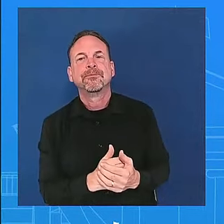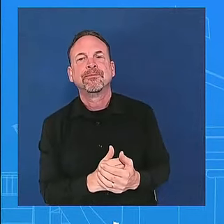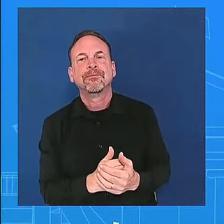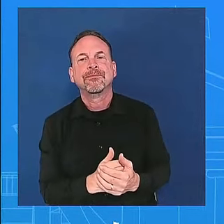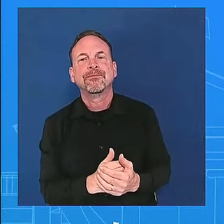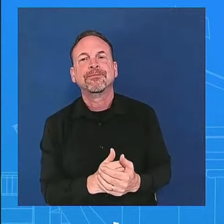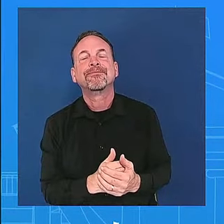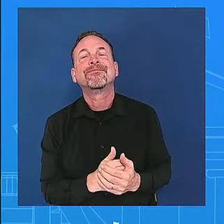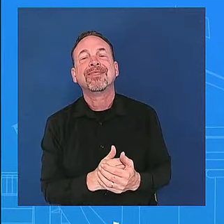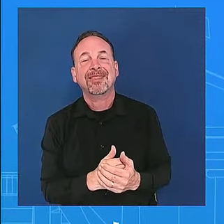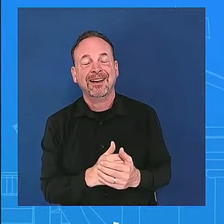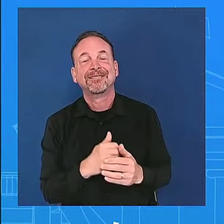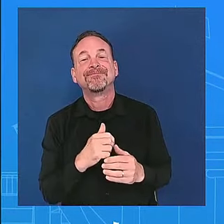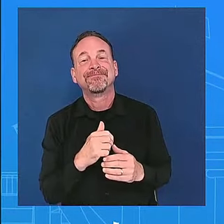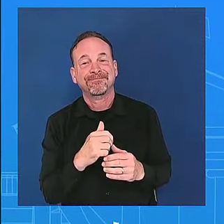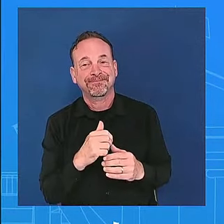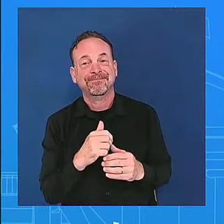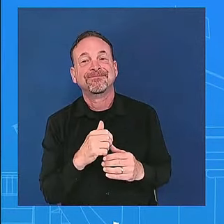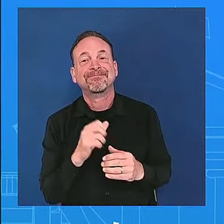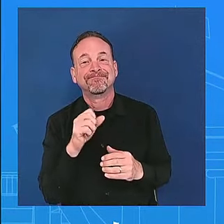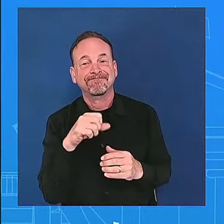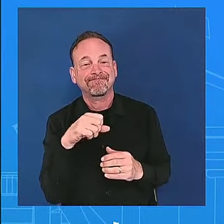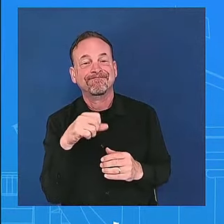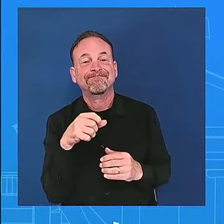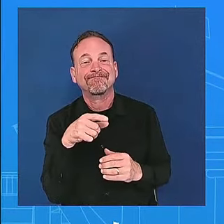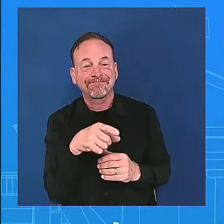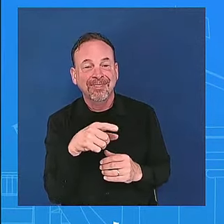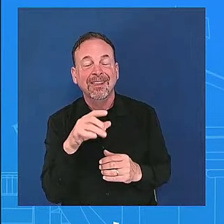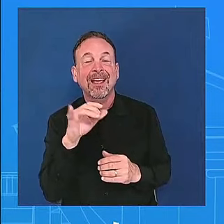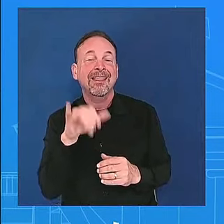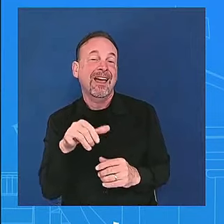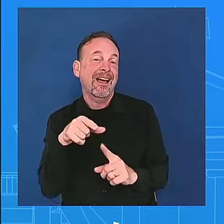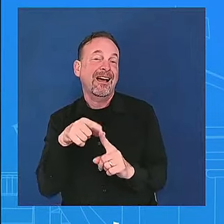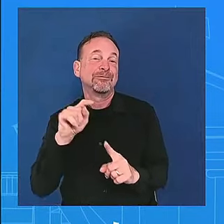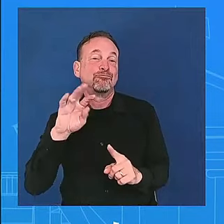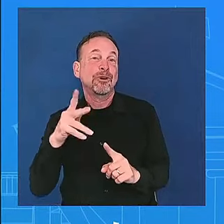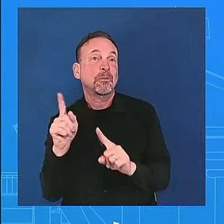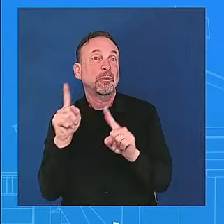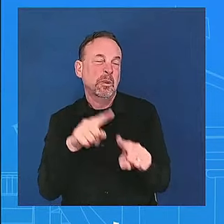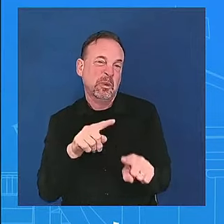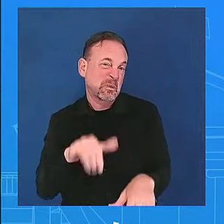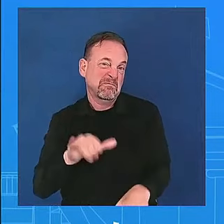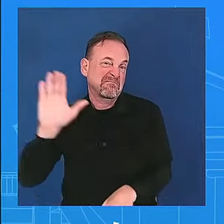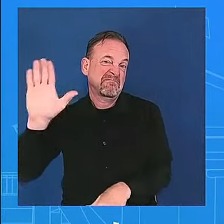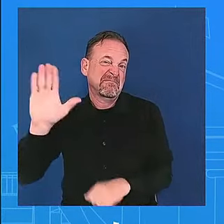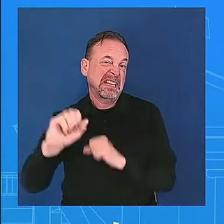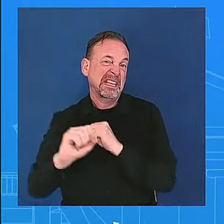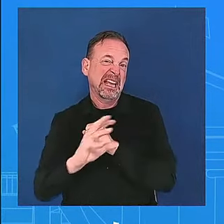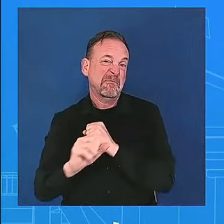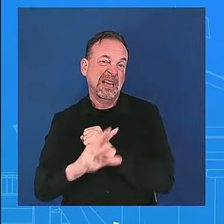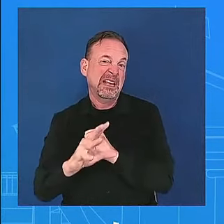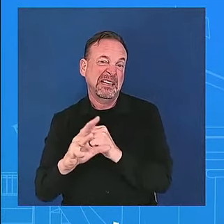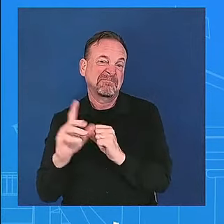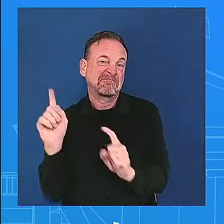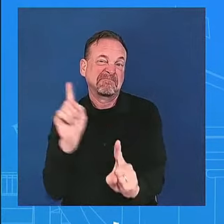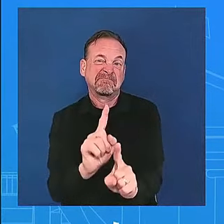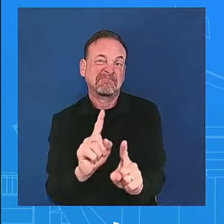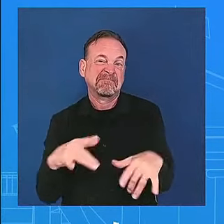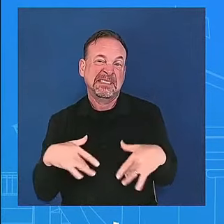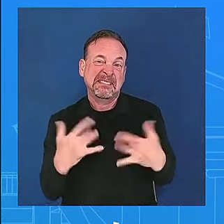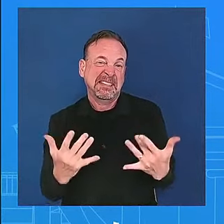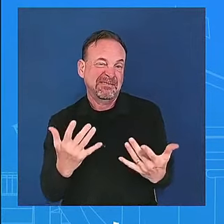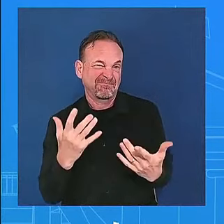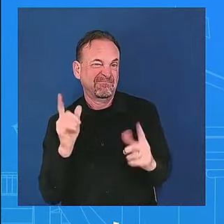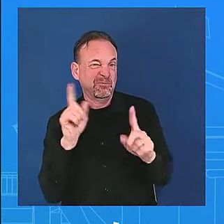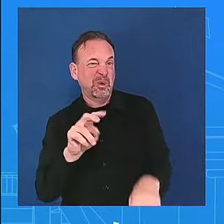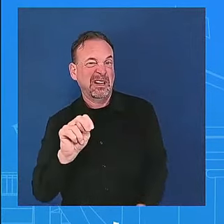a campaign stop for him uh and the nabj they make their own decisions on guests so certainly that's for them to speak